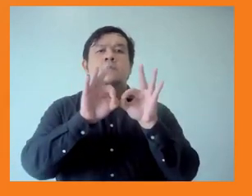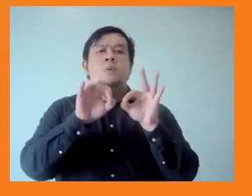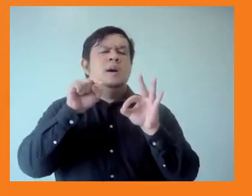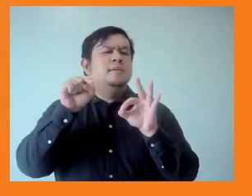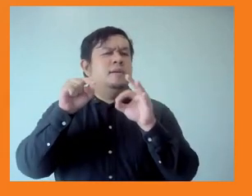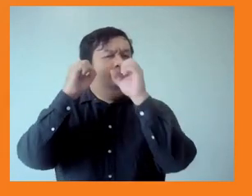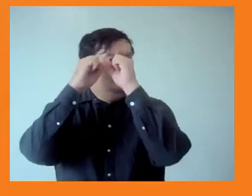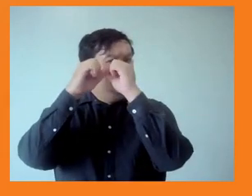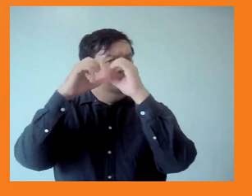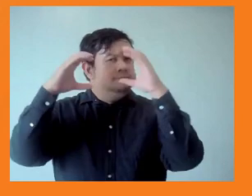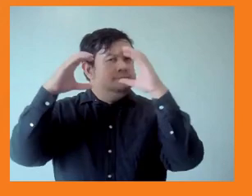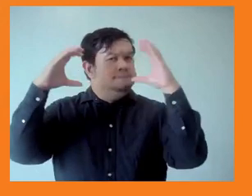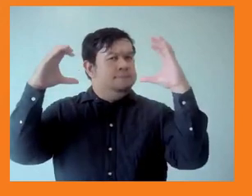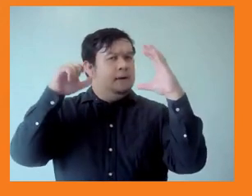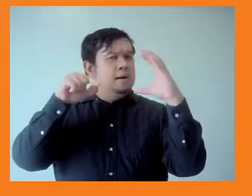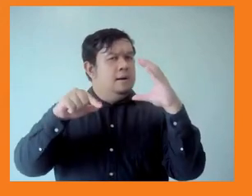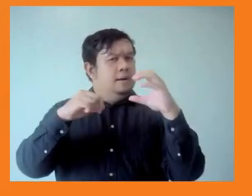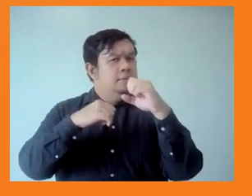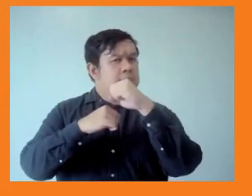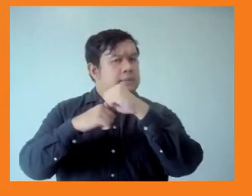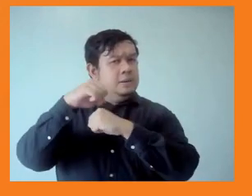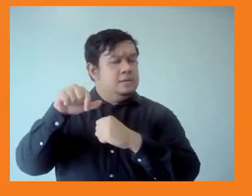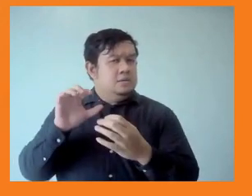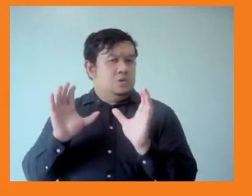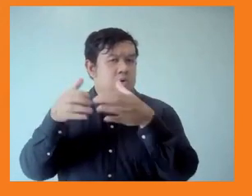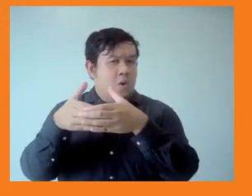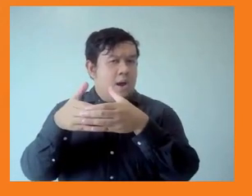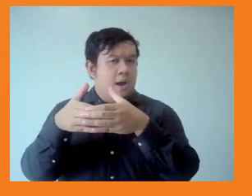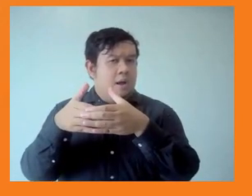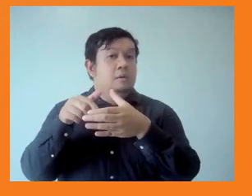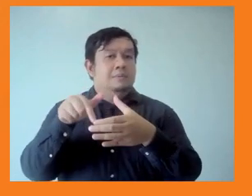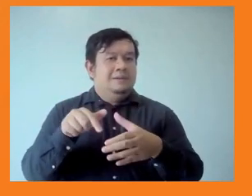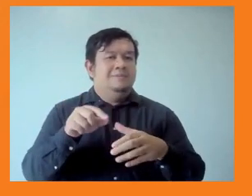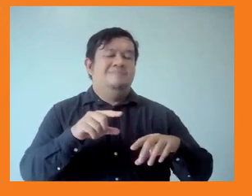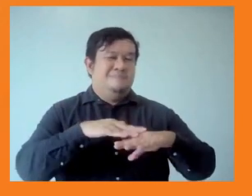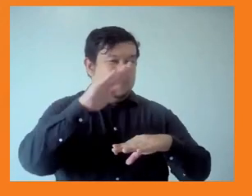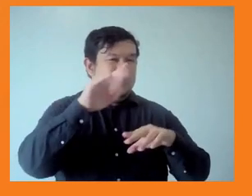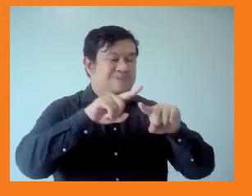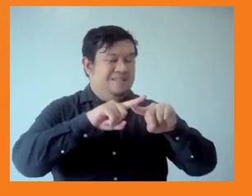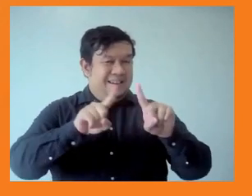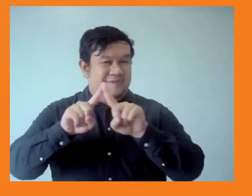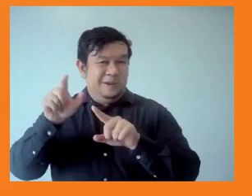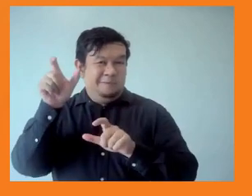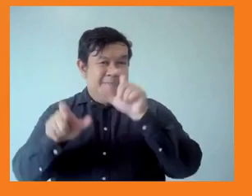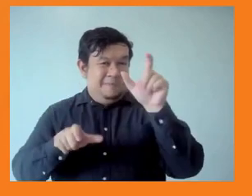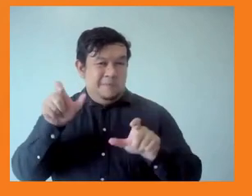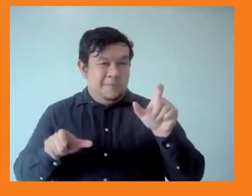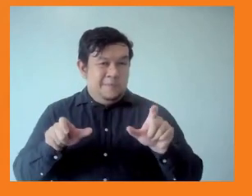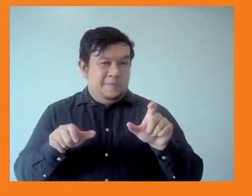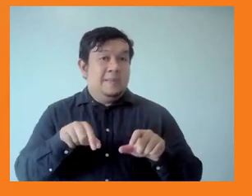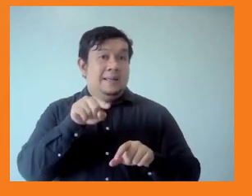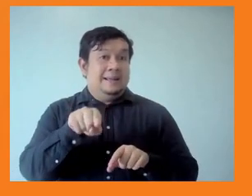world as it's managed in a very different form. And here, the groundbreaking book by David Graeber and David Wengrow,